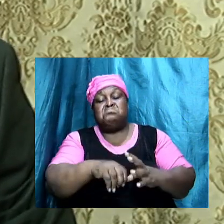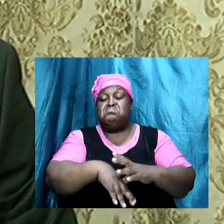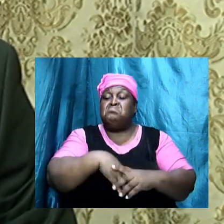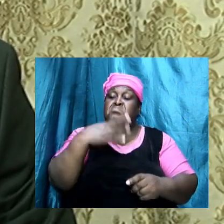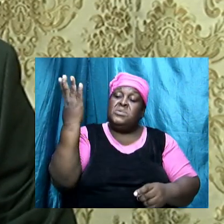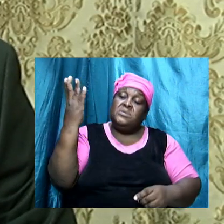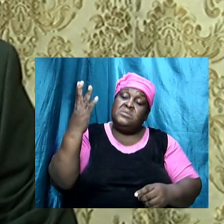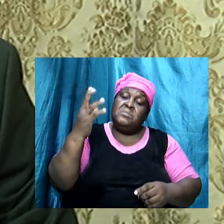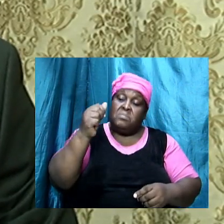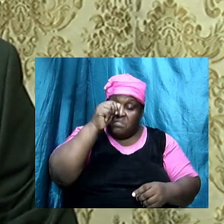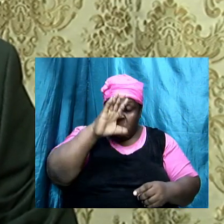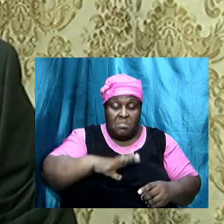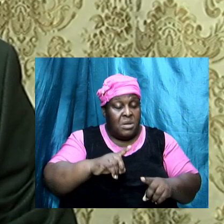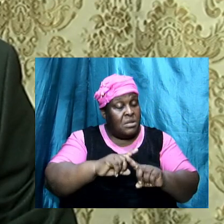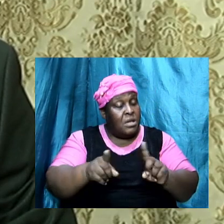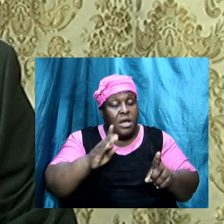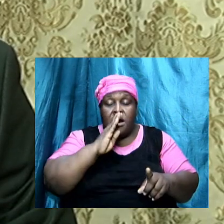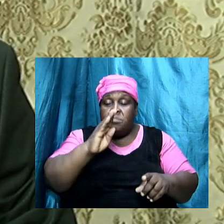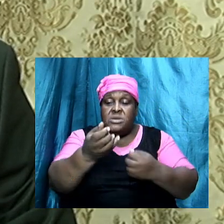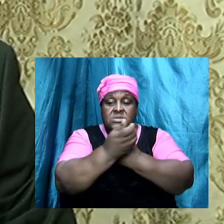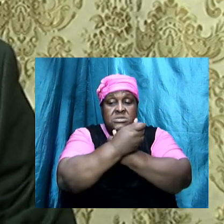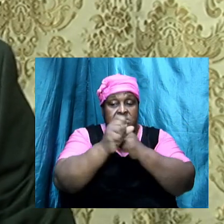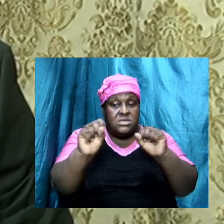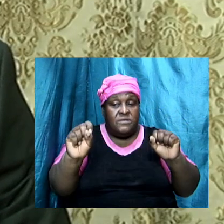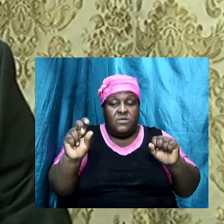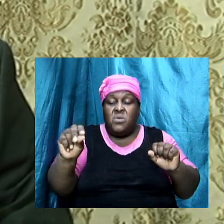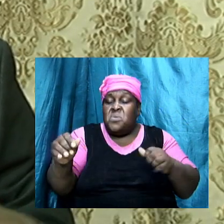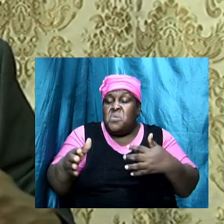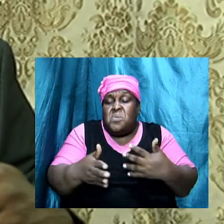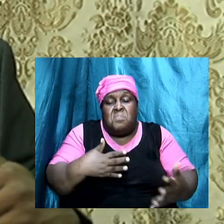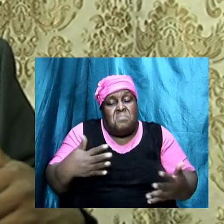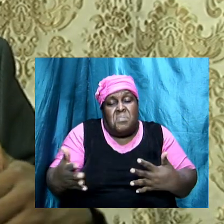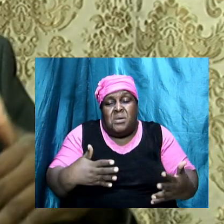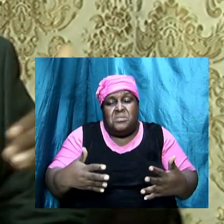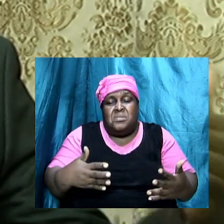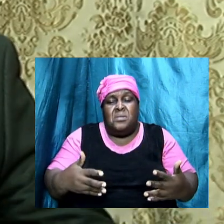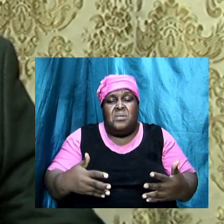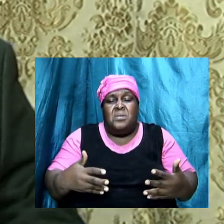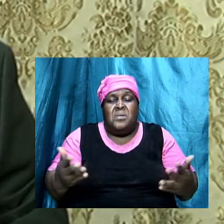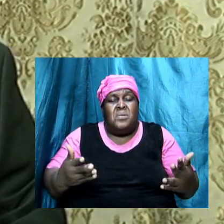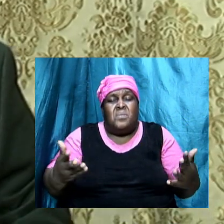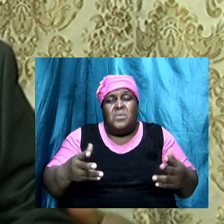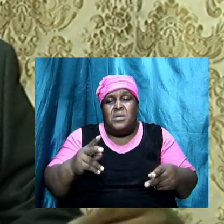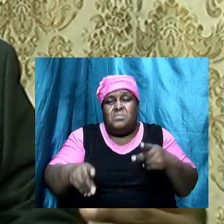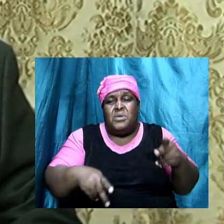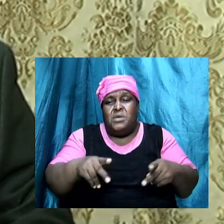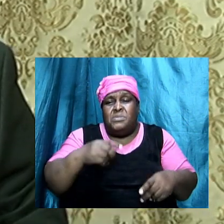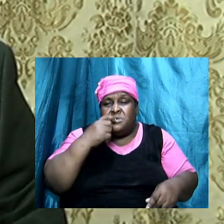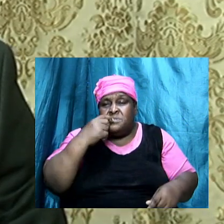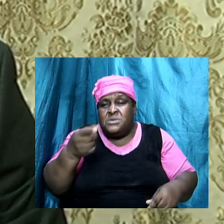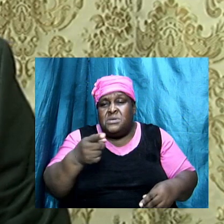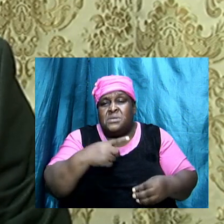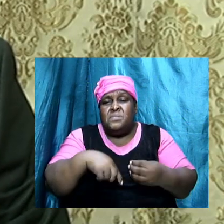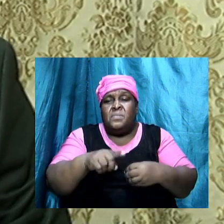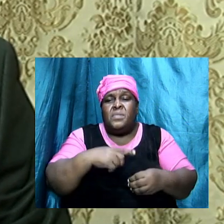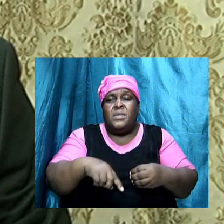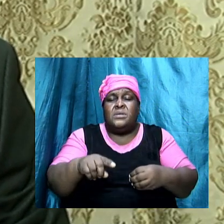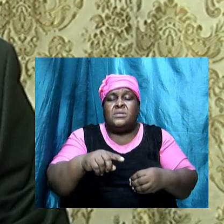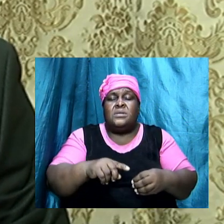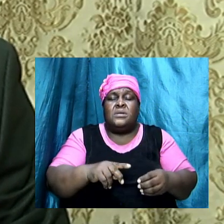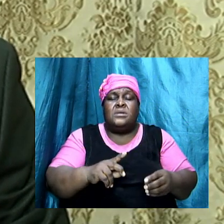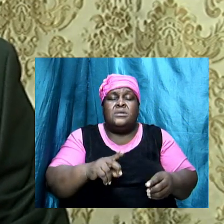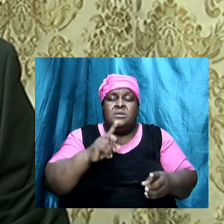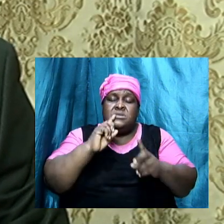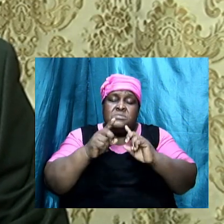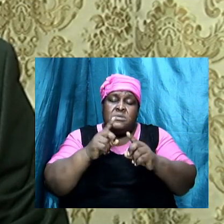And irrespective of what people are talking about and irrespective of the doctrines that are presented, if it is